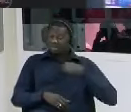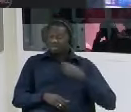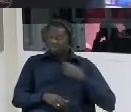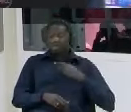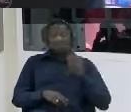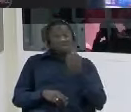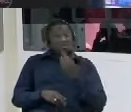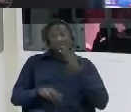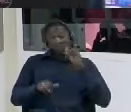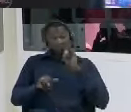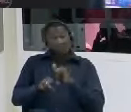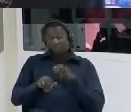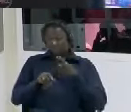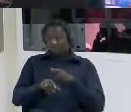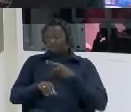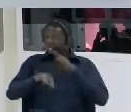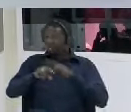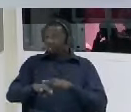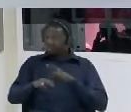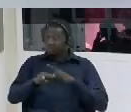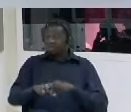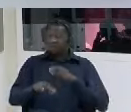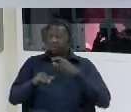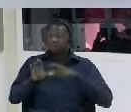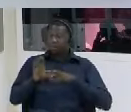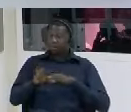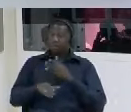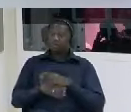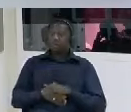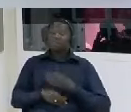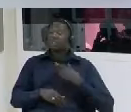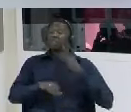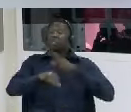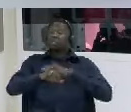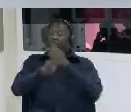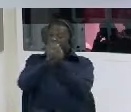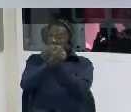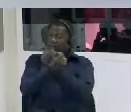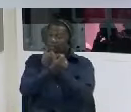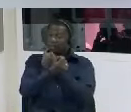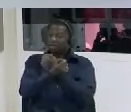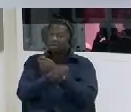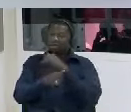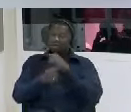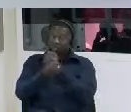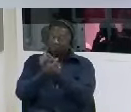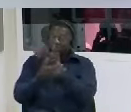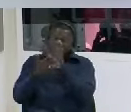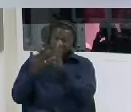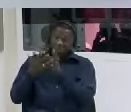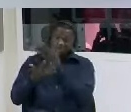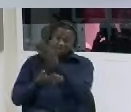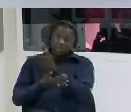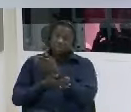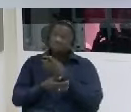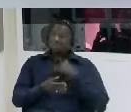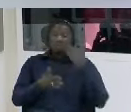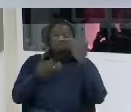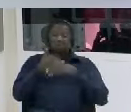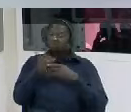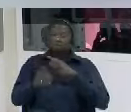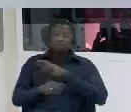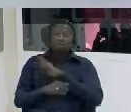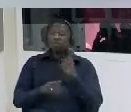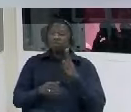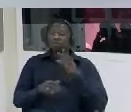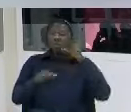since my arrest and detention i have never been expelled from the party i've never been there was nobody conducted